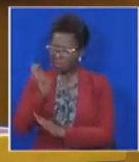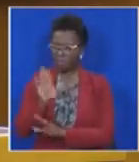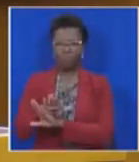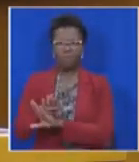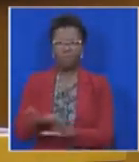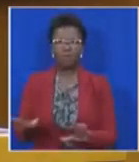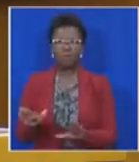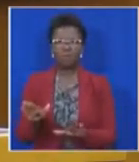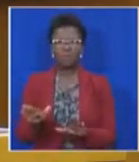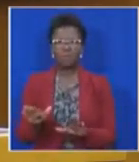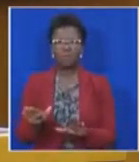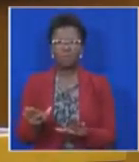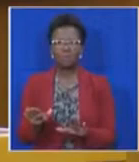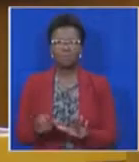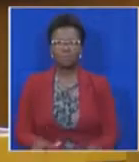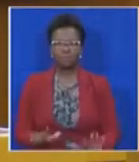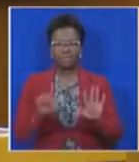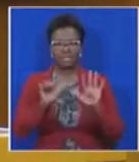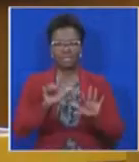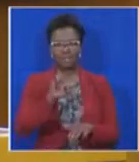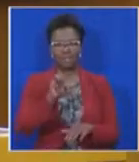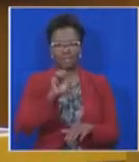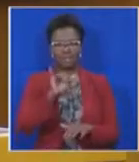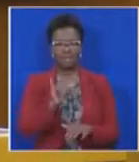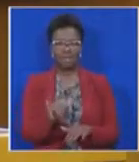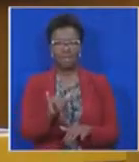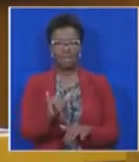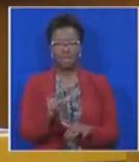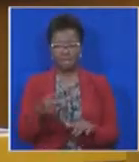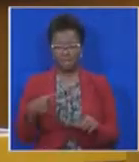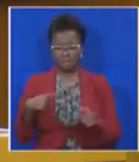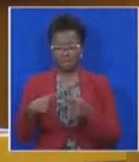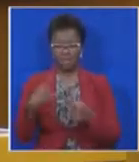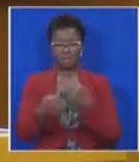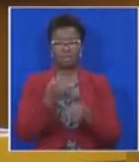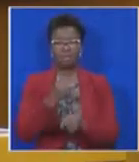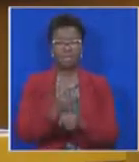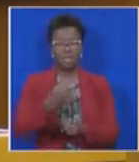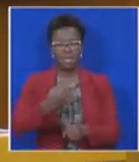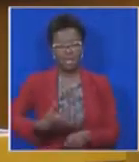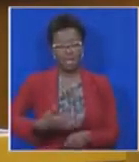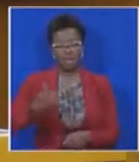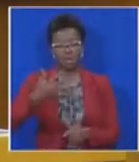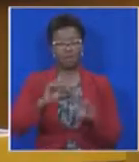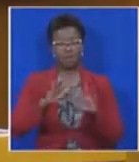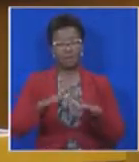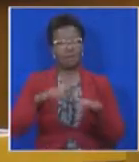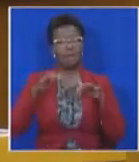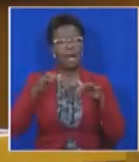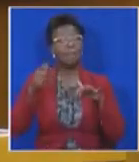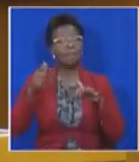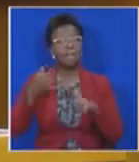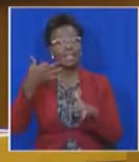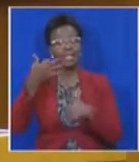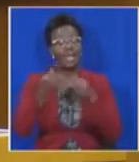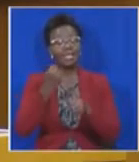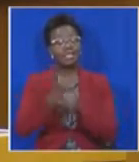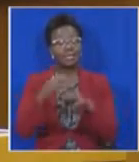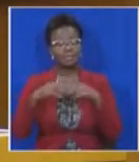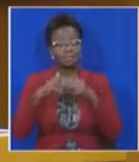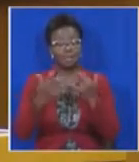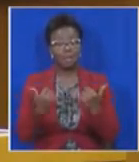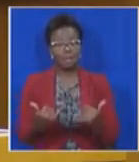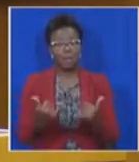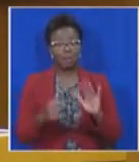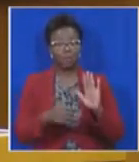address. The 7th May this year marks the third year of the fifth parliament of the Republic of South Africa. Section